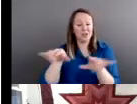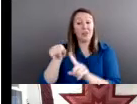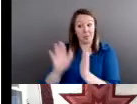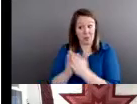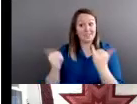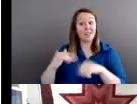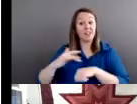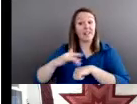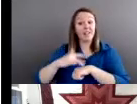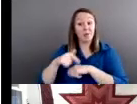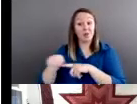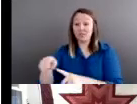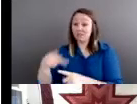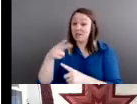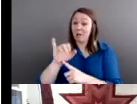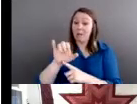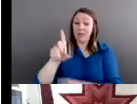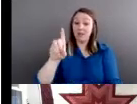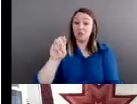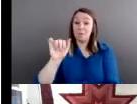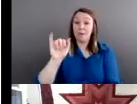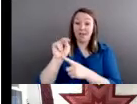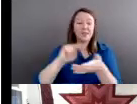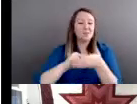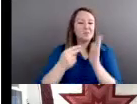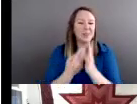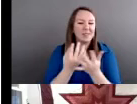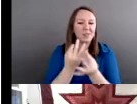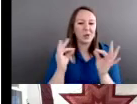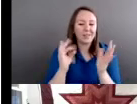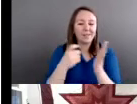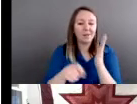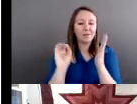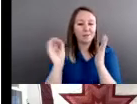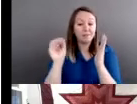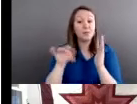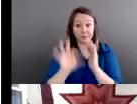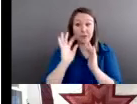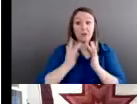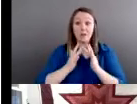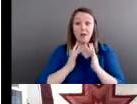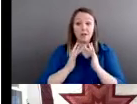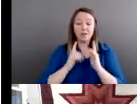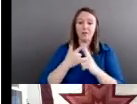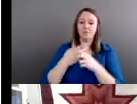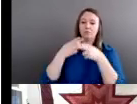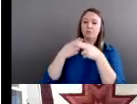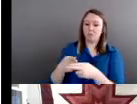public domain, which is code for free. You can find it online. And it's called Life Among the Paiutes.